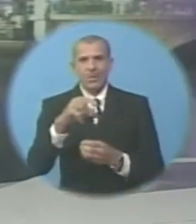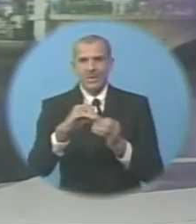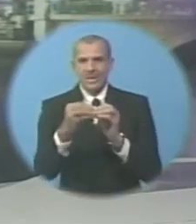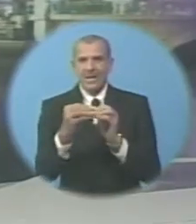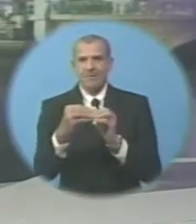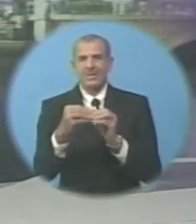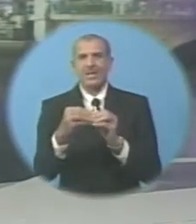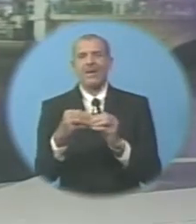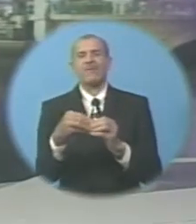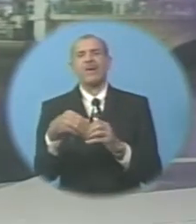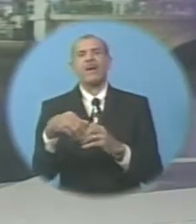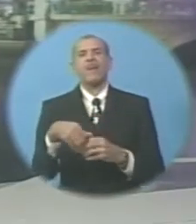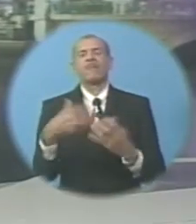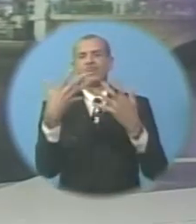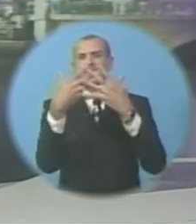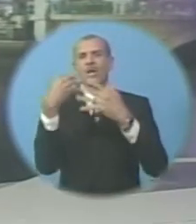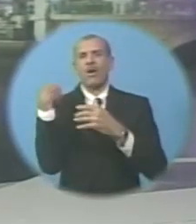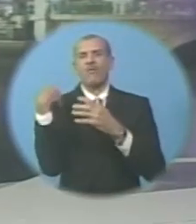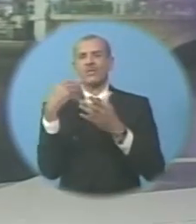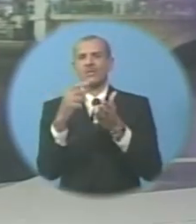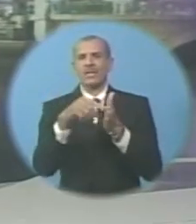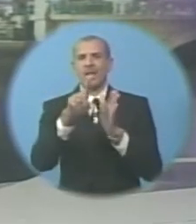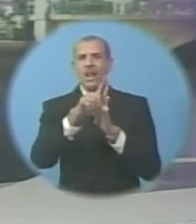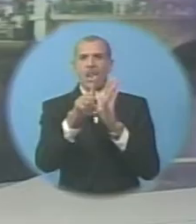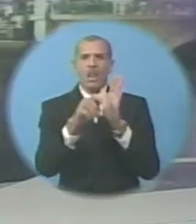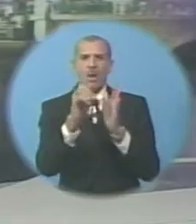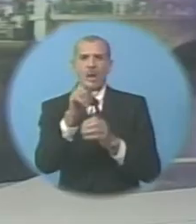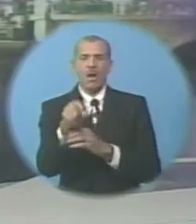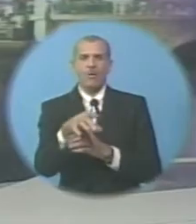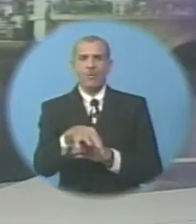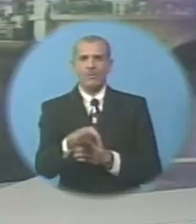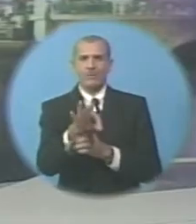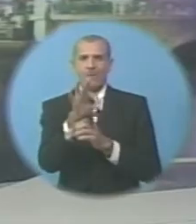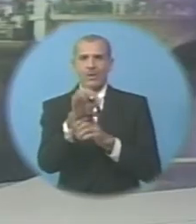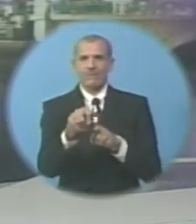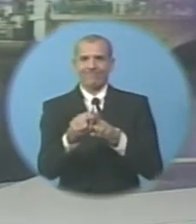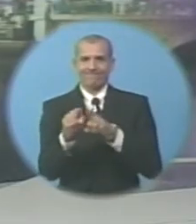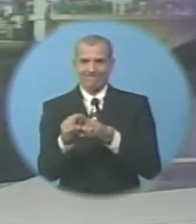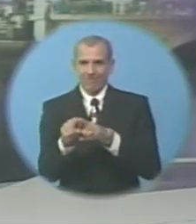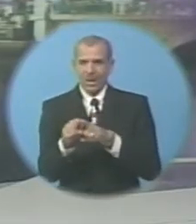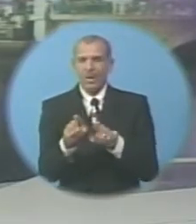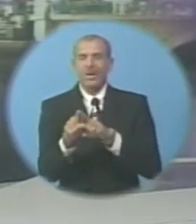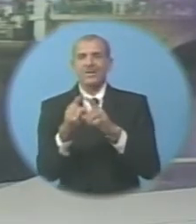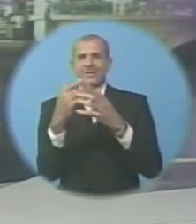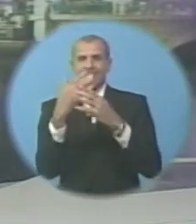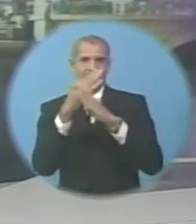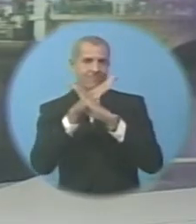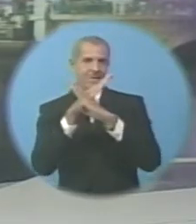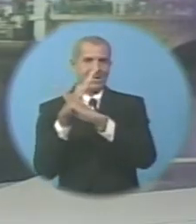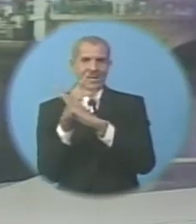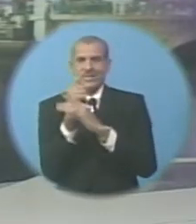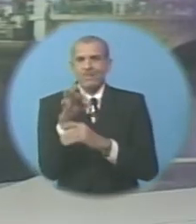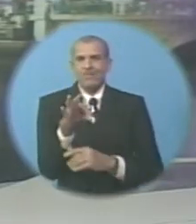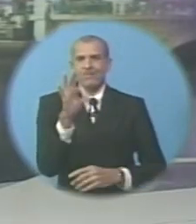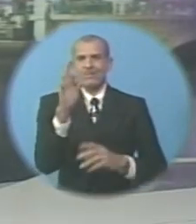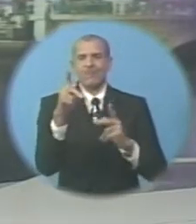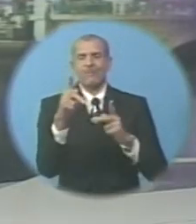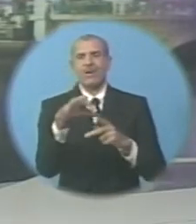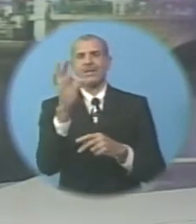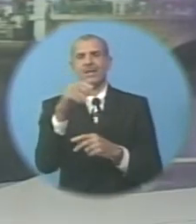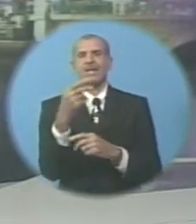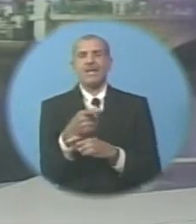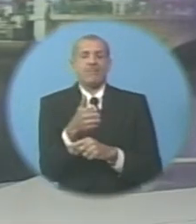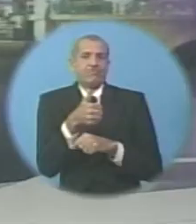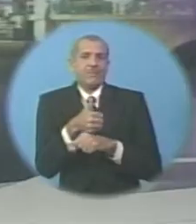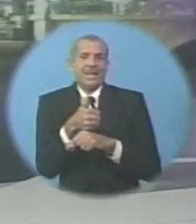senior prison officers in its log was also allegedly found According to prison guards, the officer who found the gun is now being